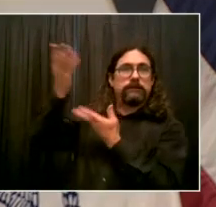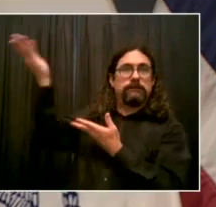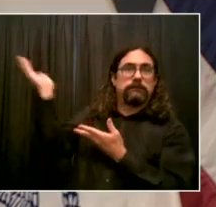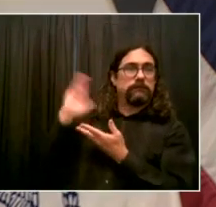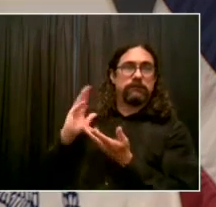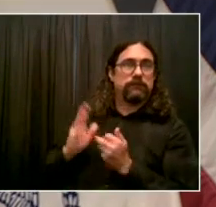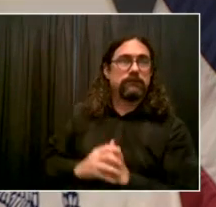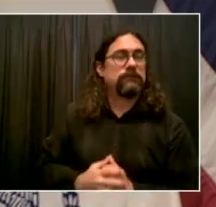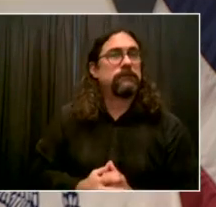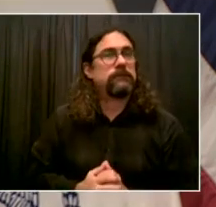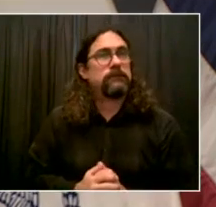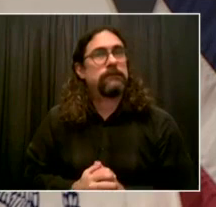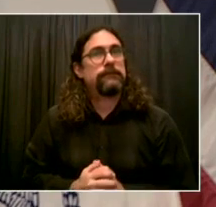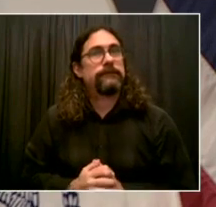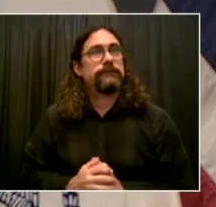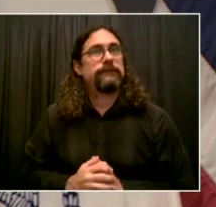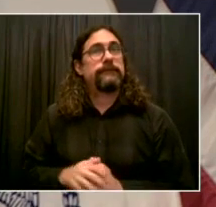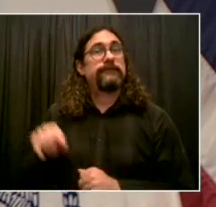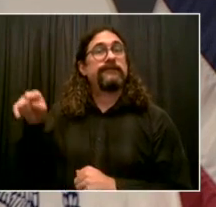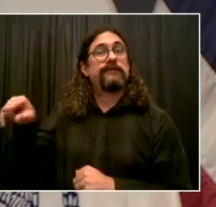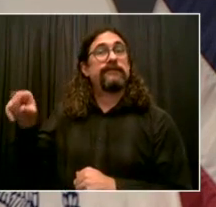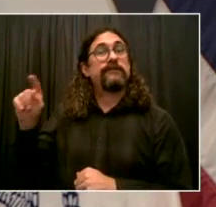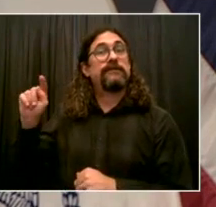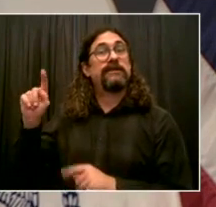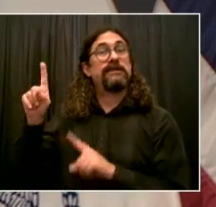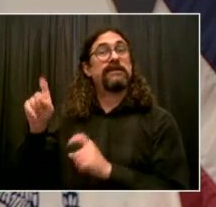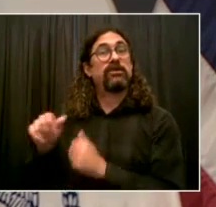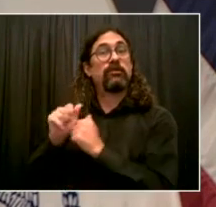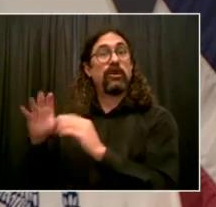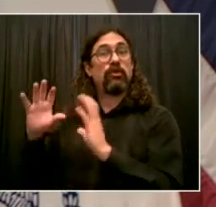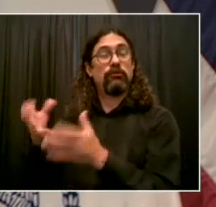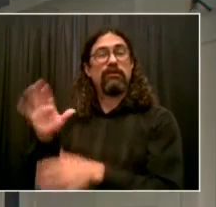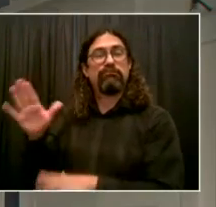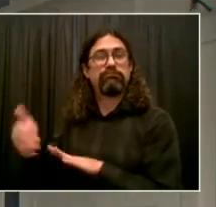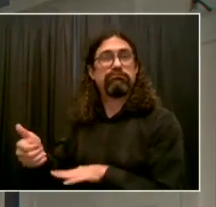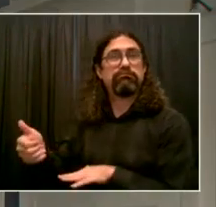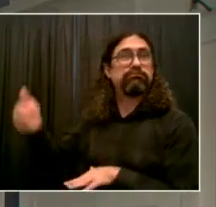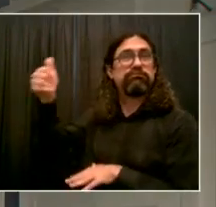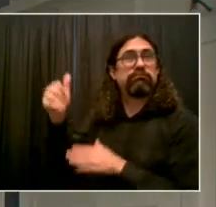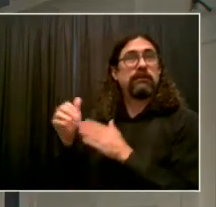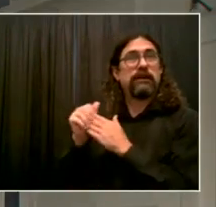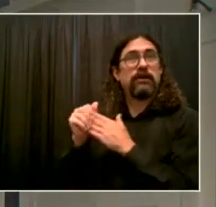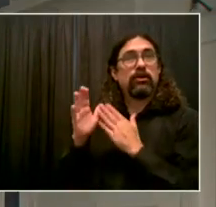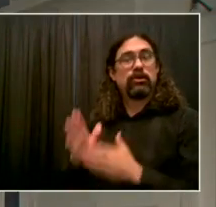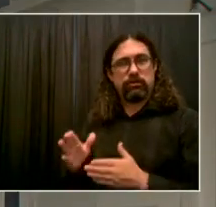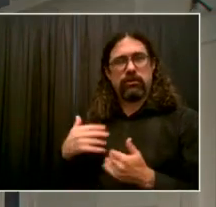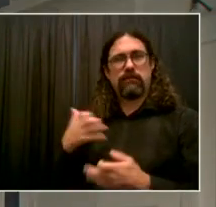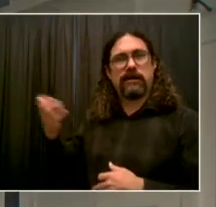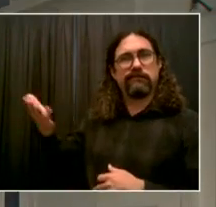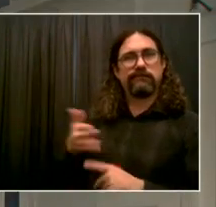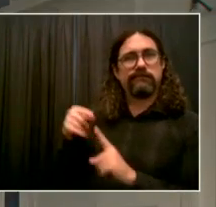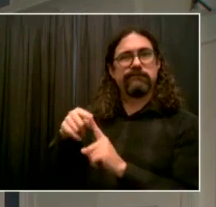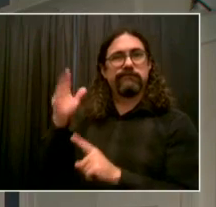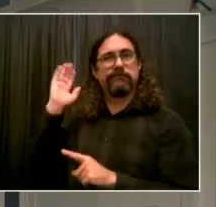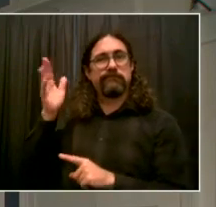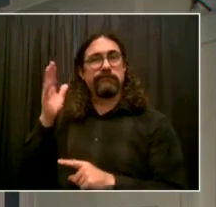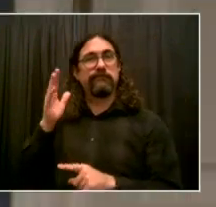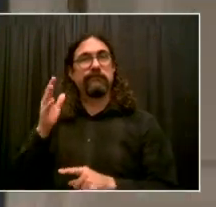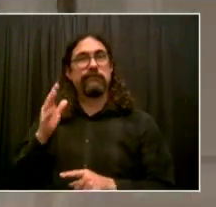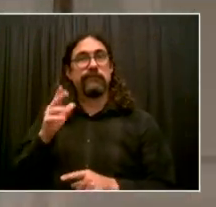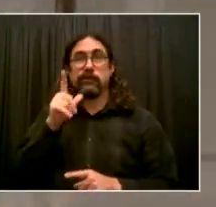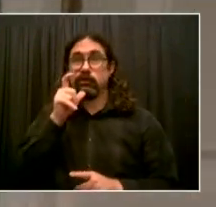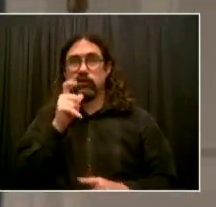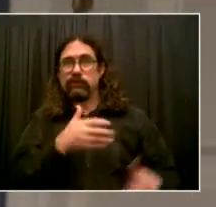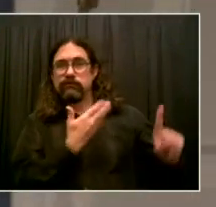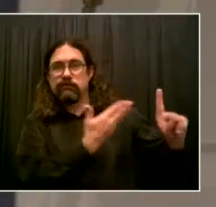of taking what we learned and making it something permanent in this city. My great pleasure to introduce the director of the Test and Trace Corps, Dr. Ted Long. Thank you, sir.